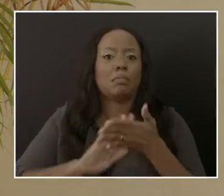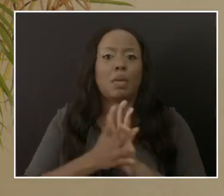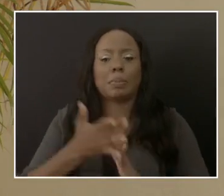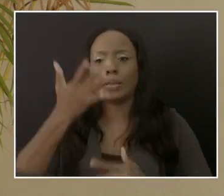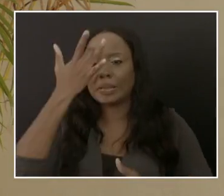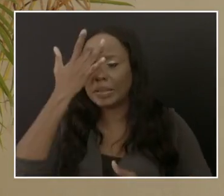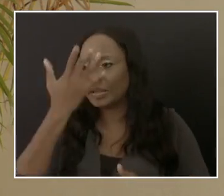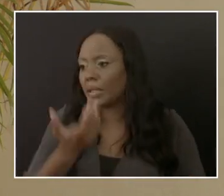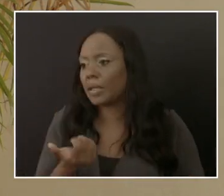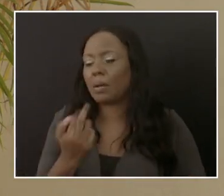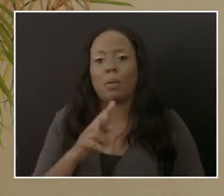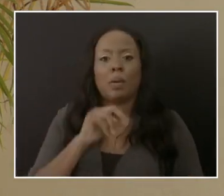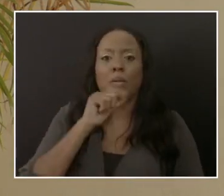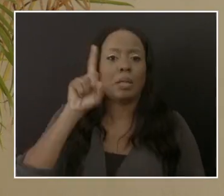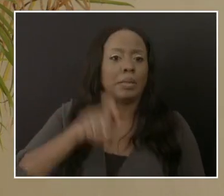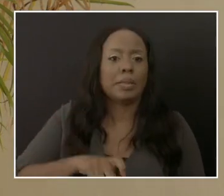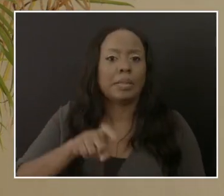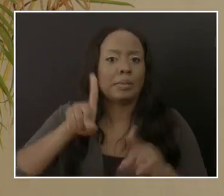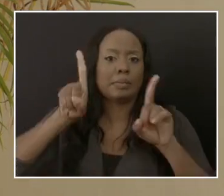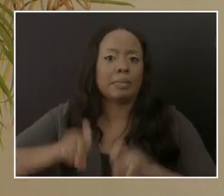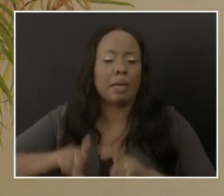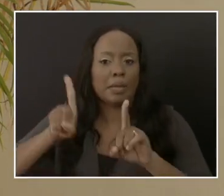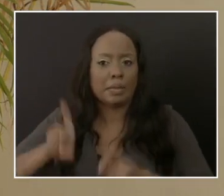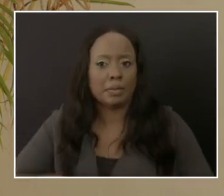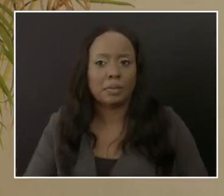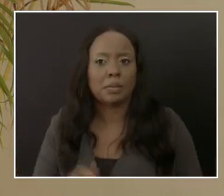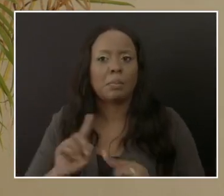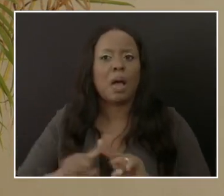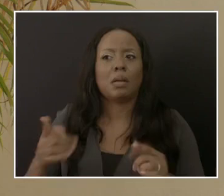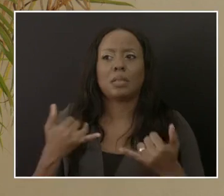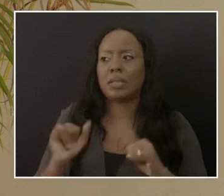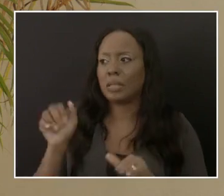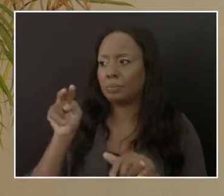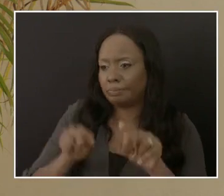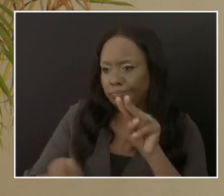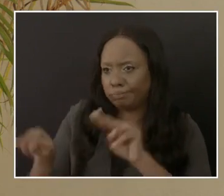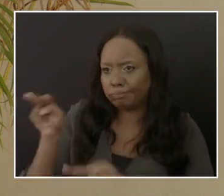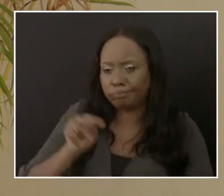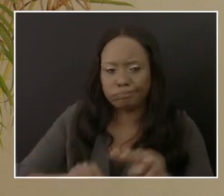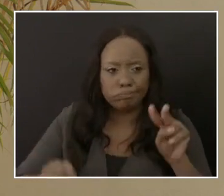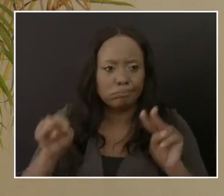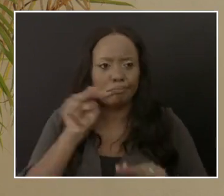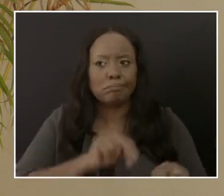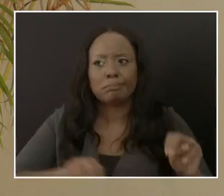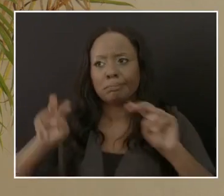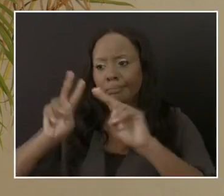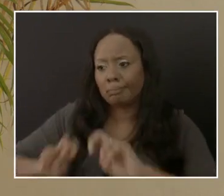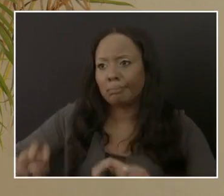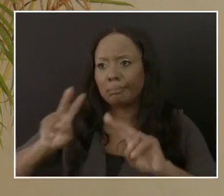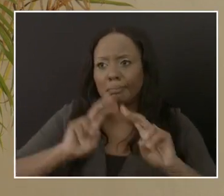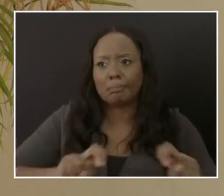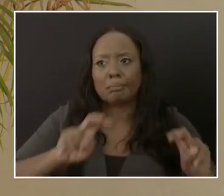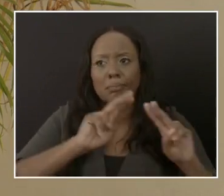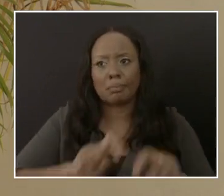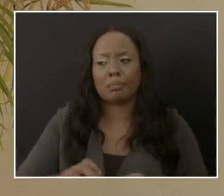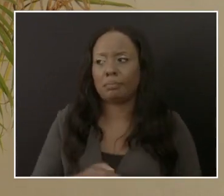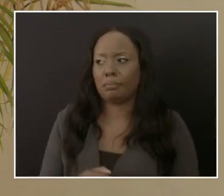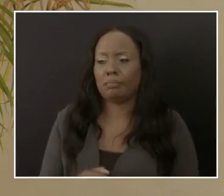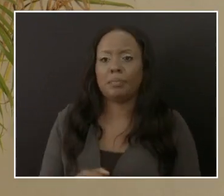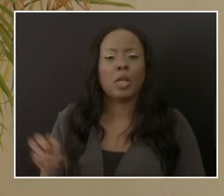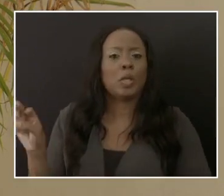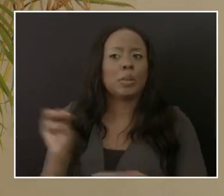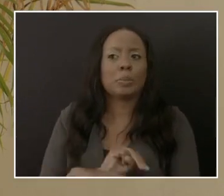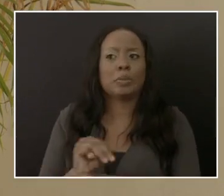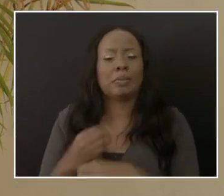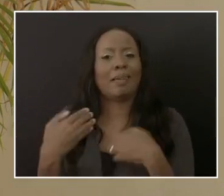for coming forward to be tested. But we will continue to monitor that situation. And of course, the Ministry of Health and Wellness always advocates that